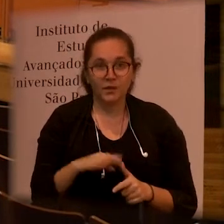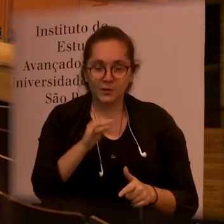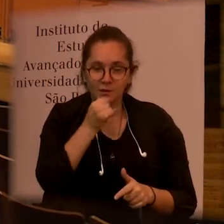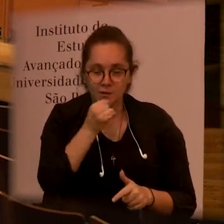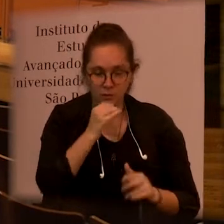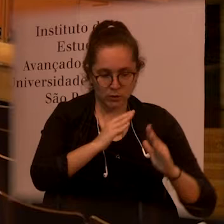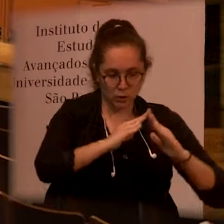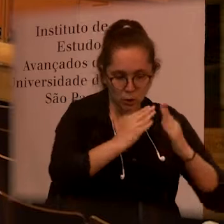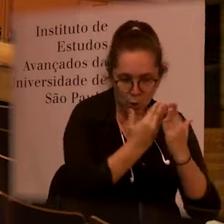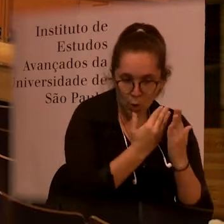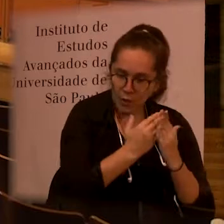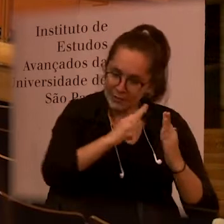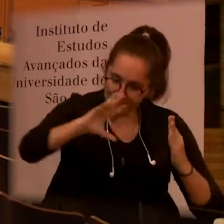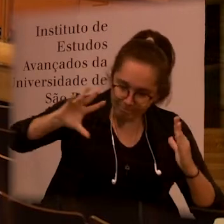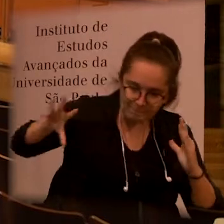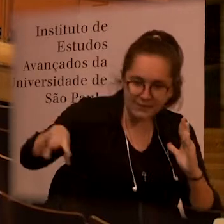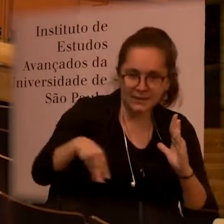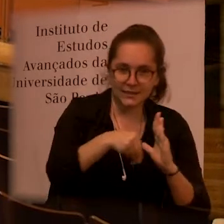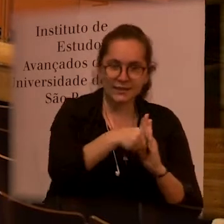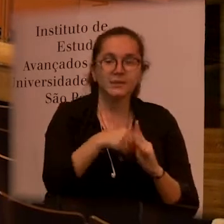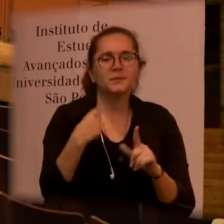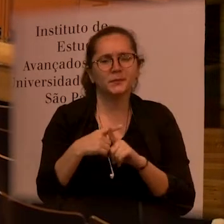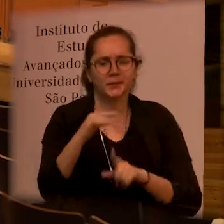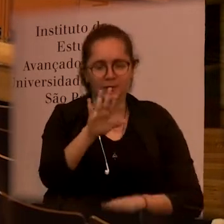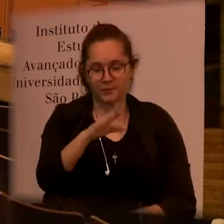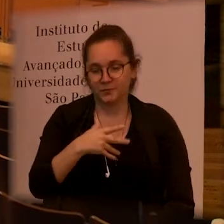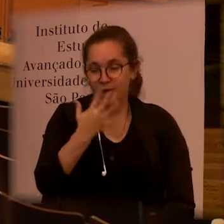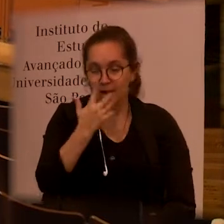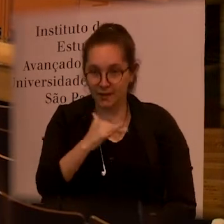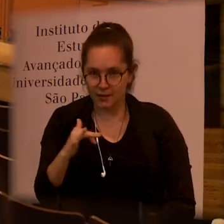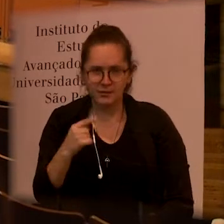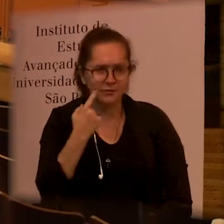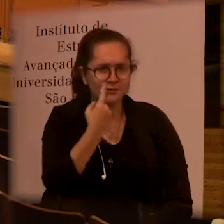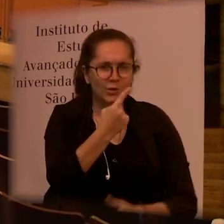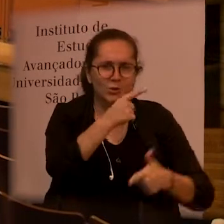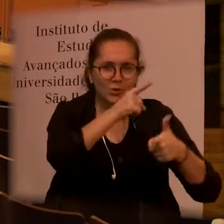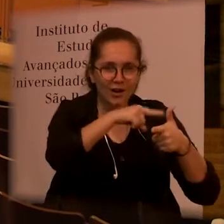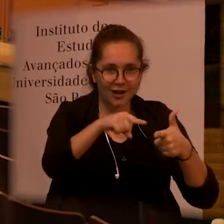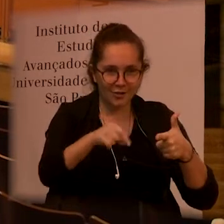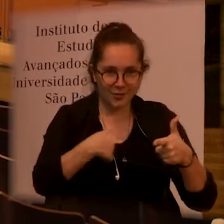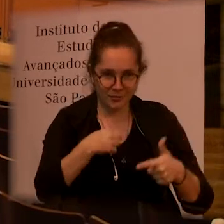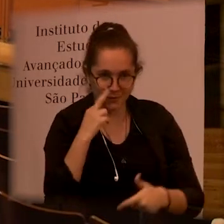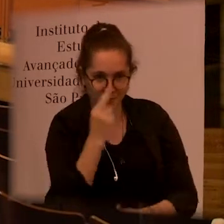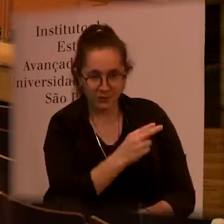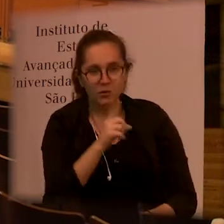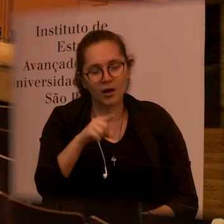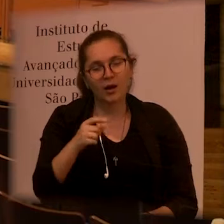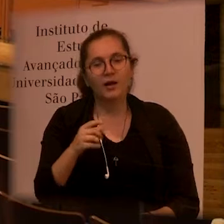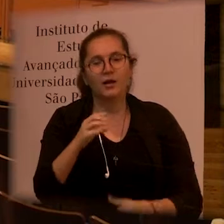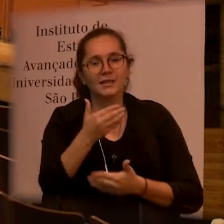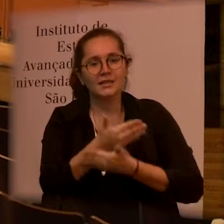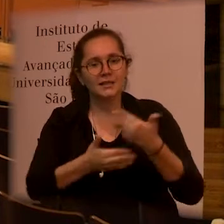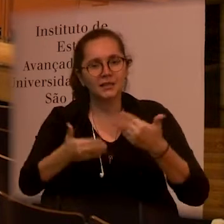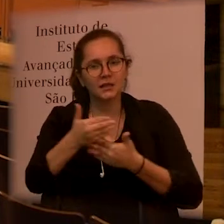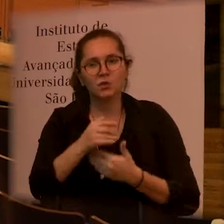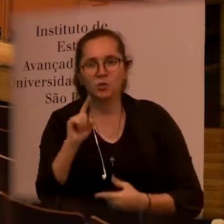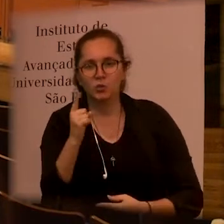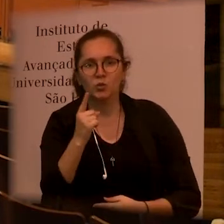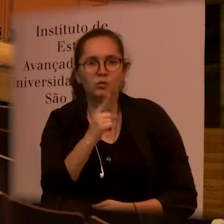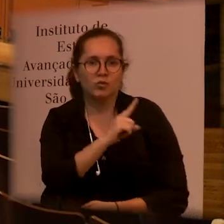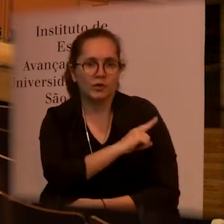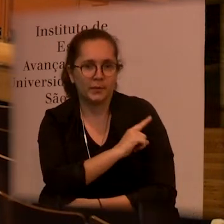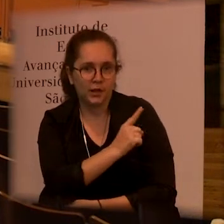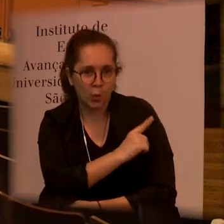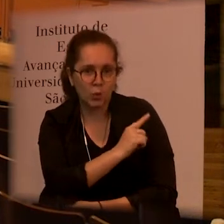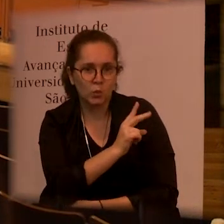and school should be aware of this all and if according to the graphic the child belongs to cycle one and